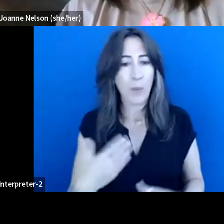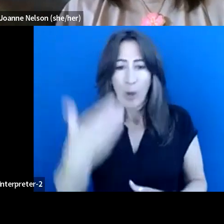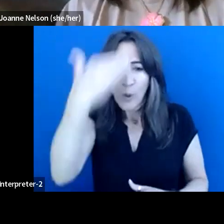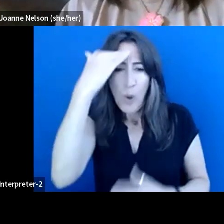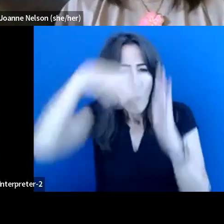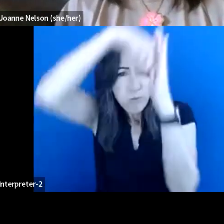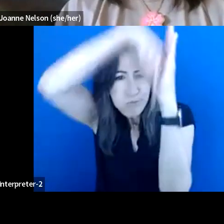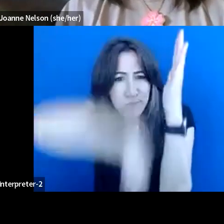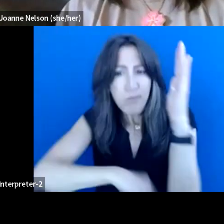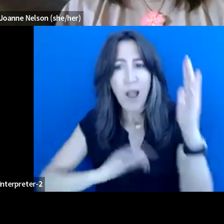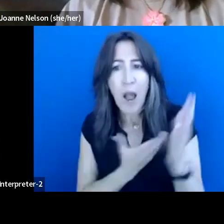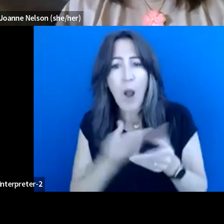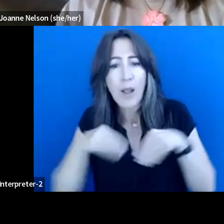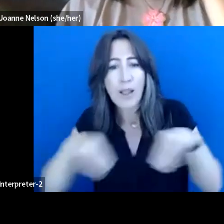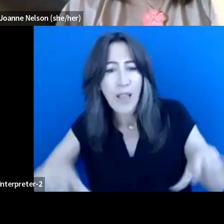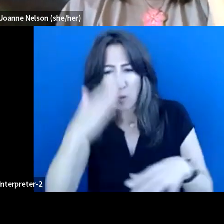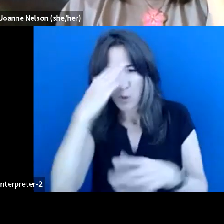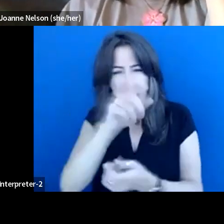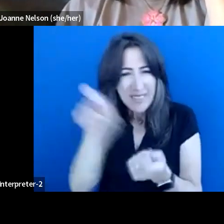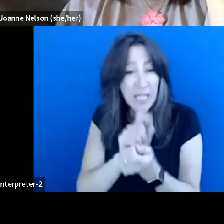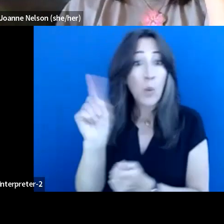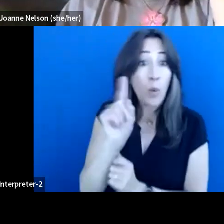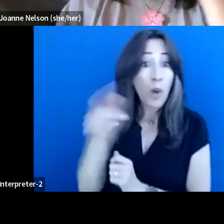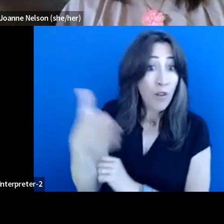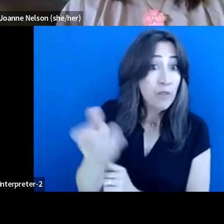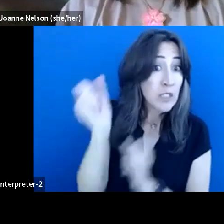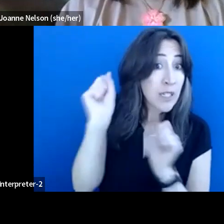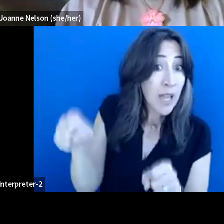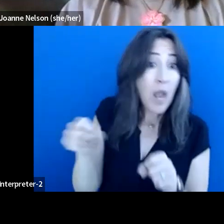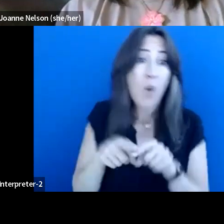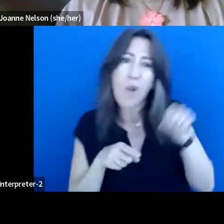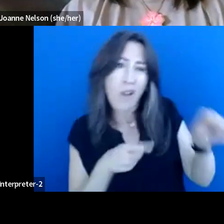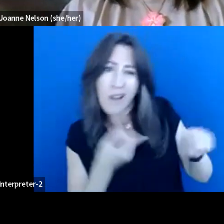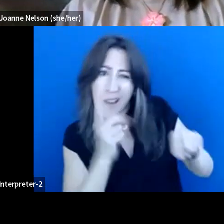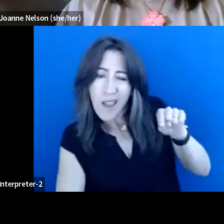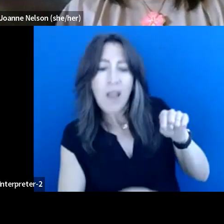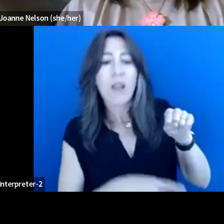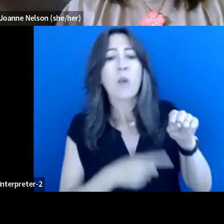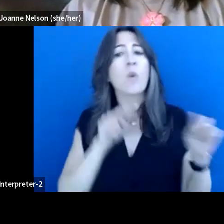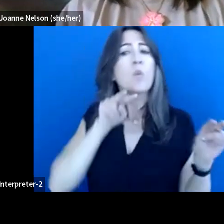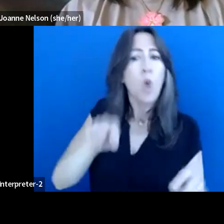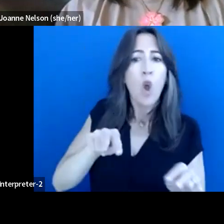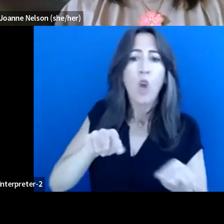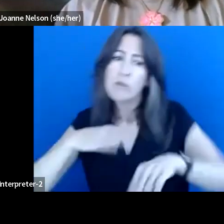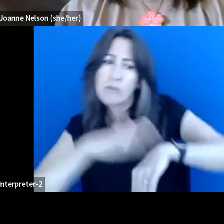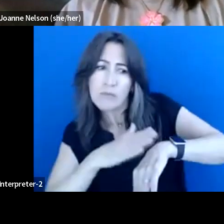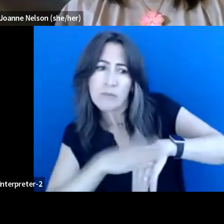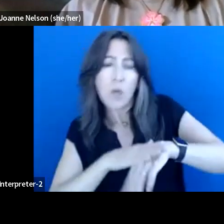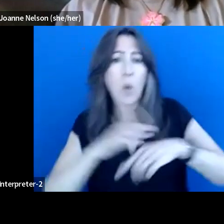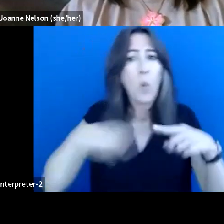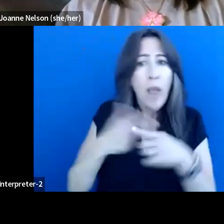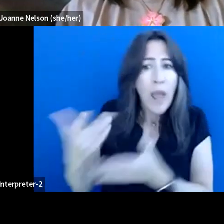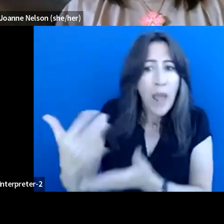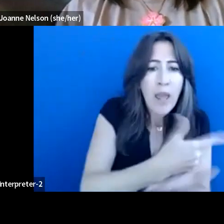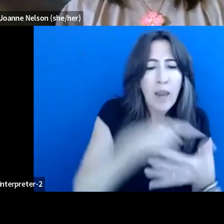We know exactly where you could fish, where you can't fish. We know what to watch out for, when to harvest.